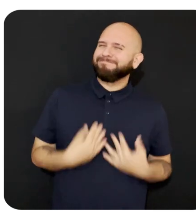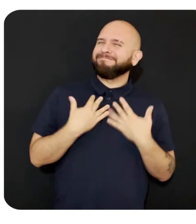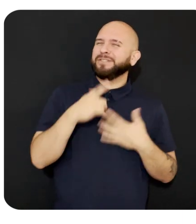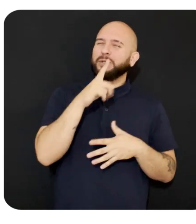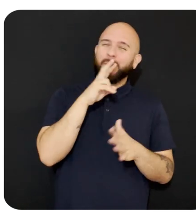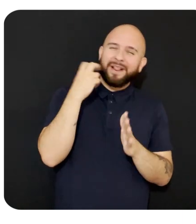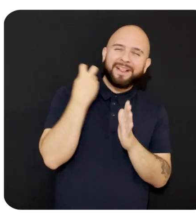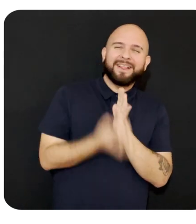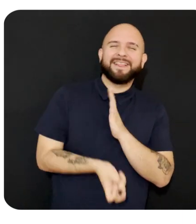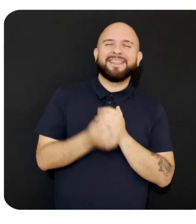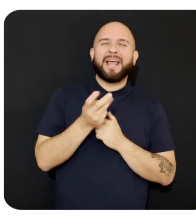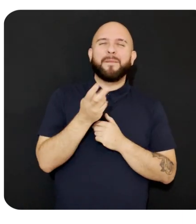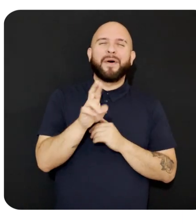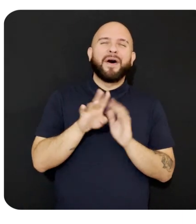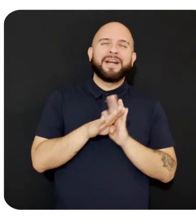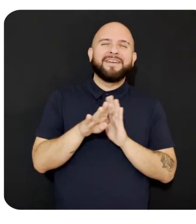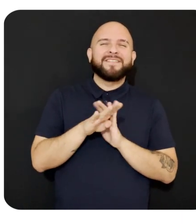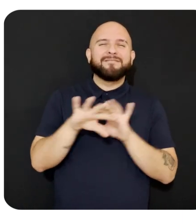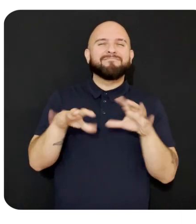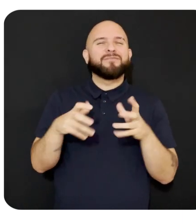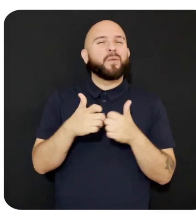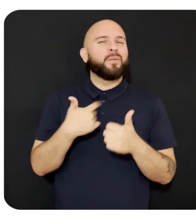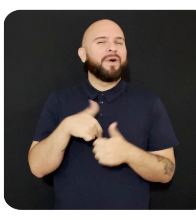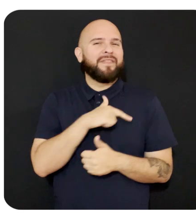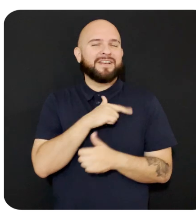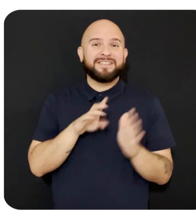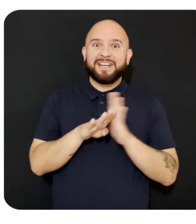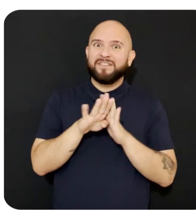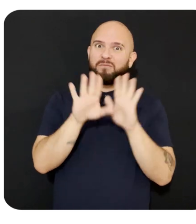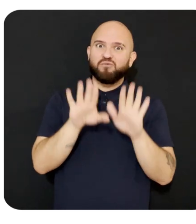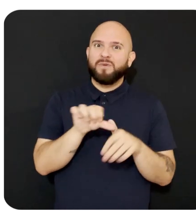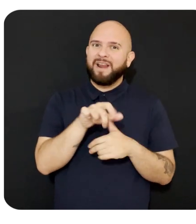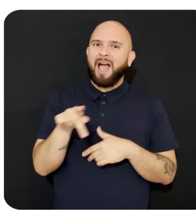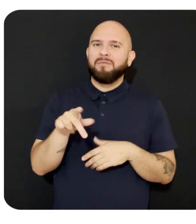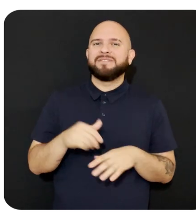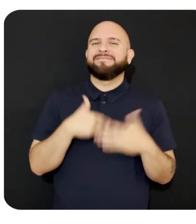MR development pool with us and develop some great apps. Thank you.